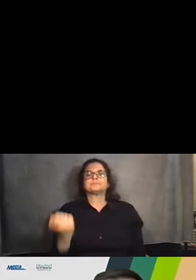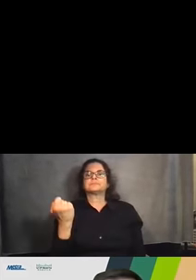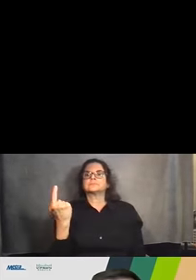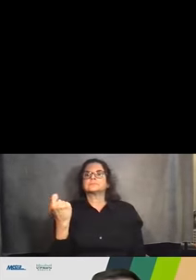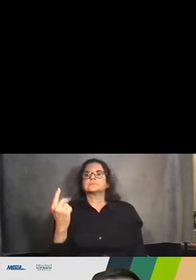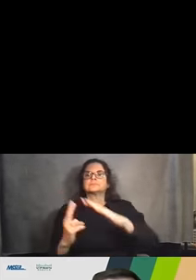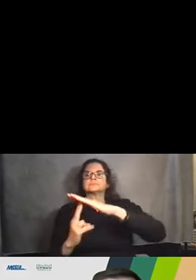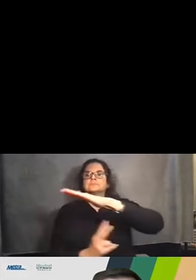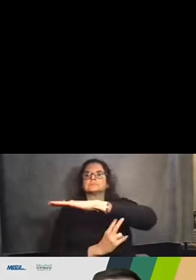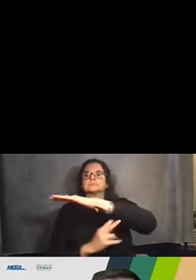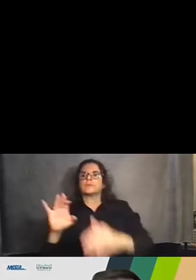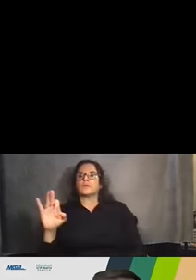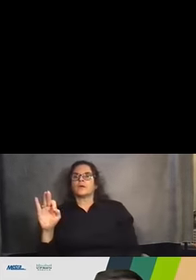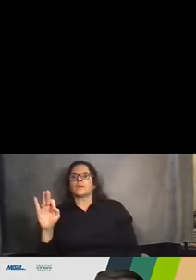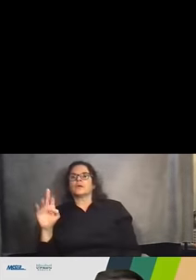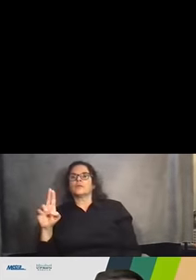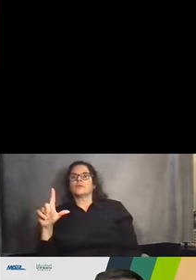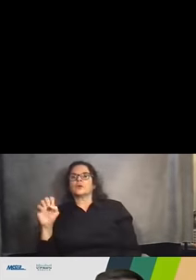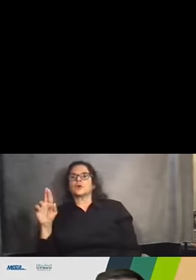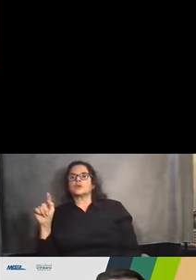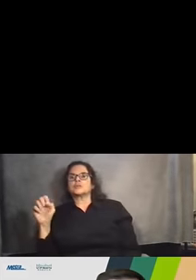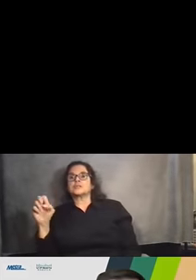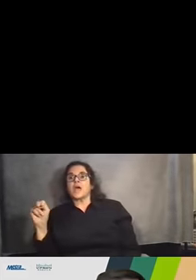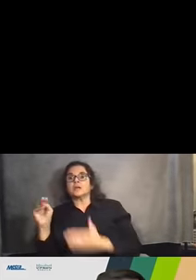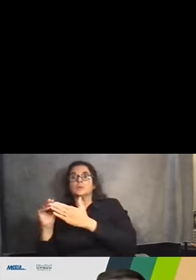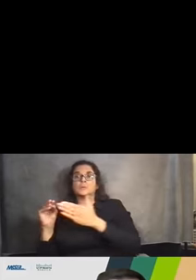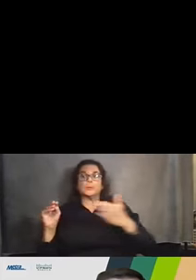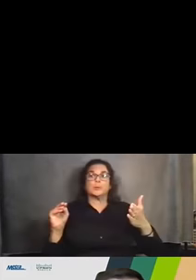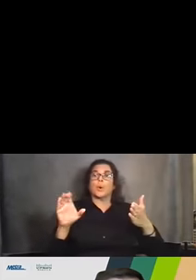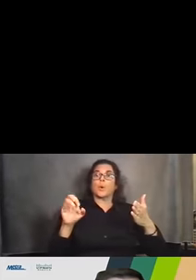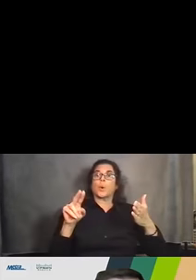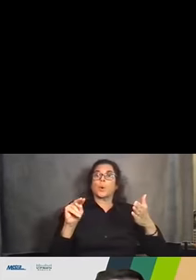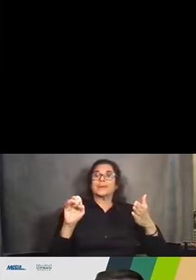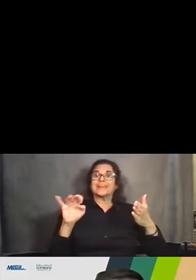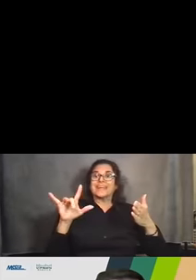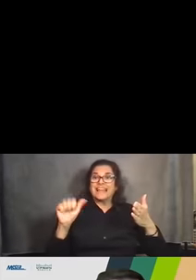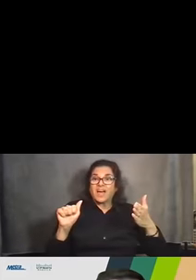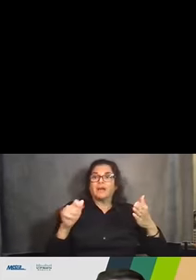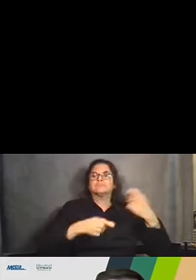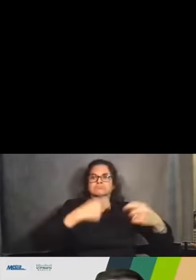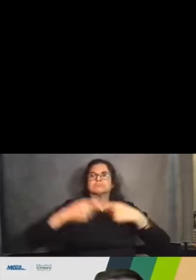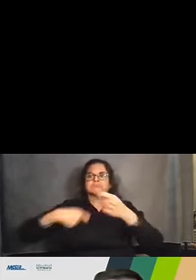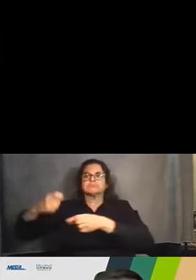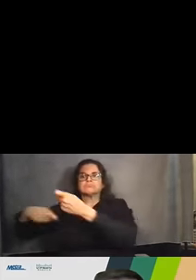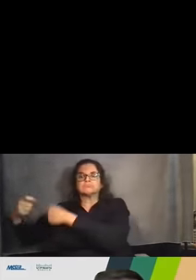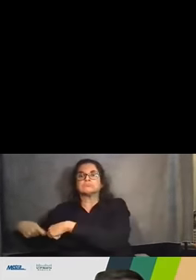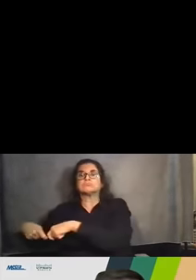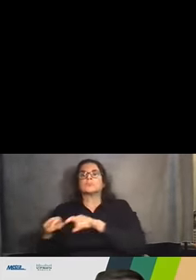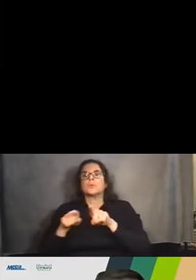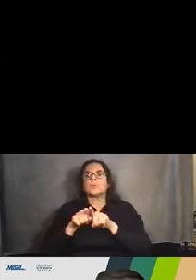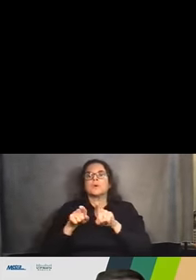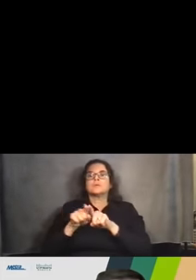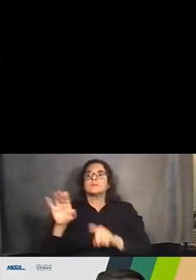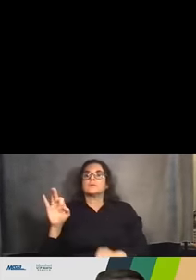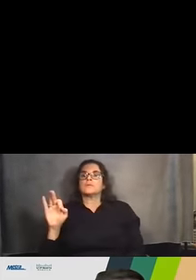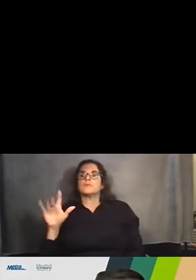and Cornelia that will be replaced as part of this project. The project will also replace retaining walls between Fullerton and Addison Street